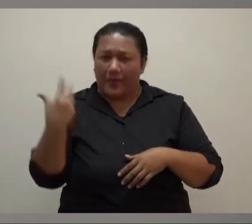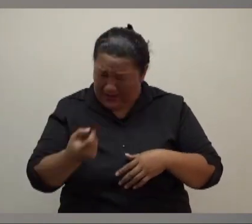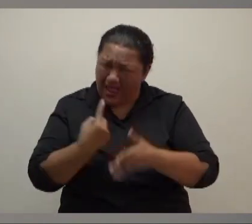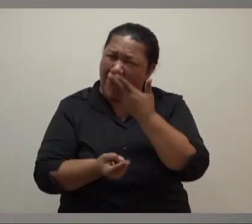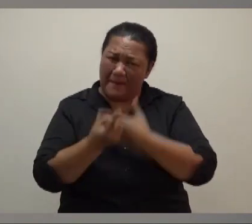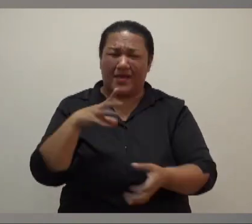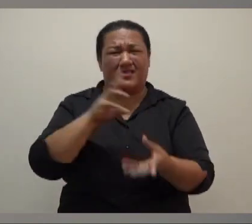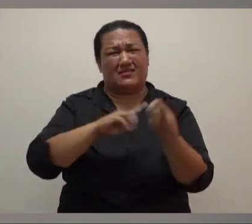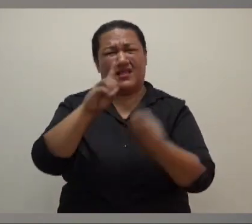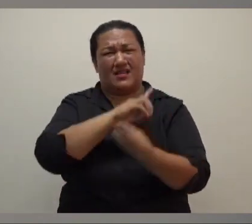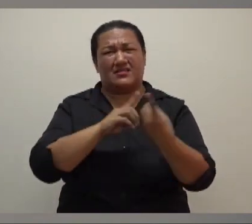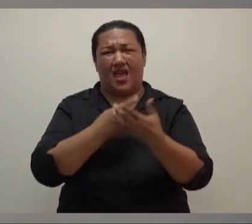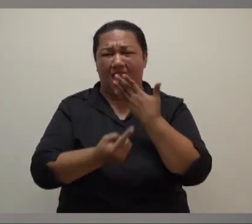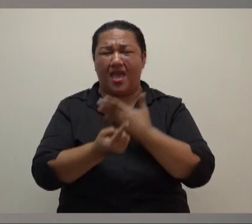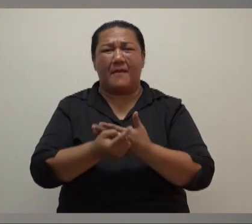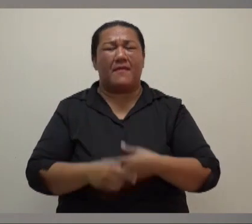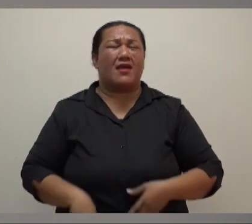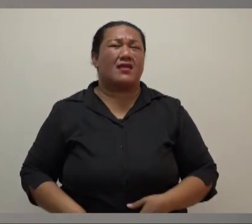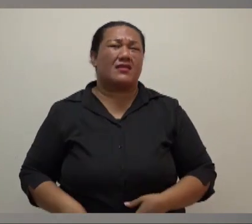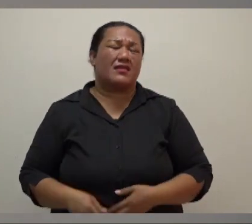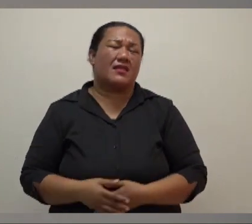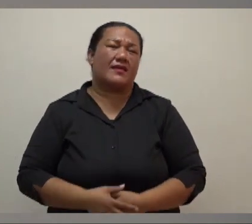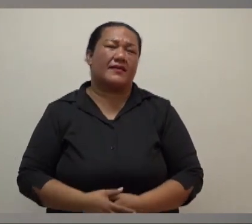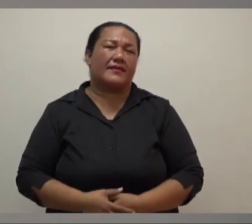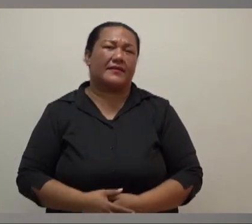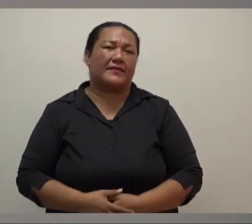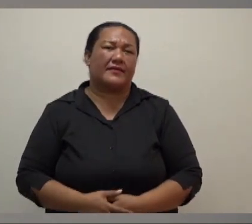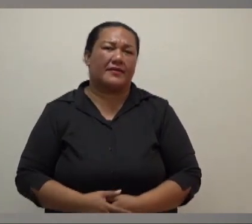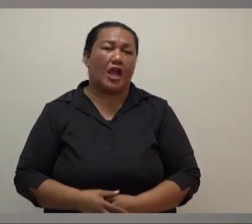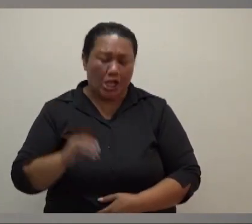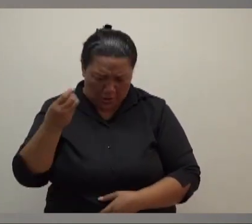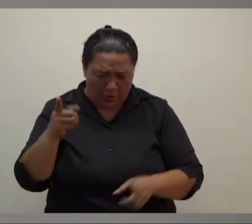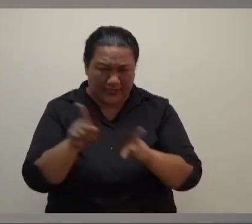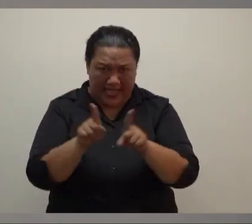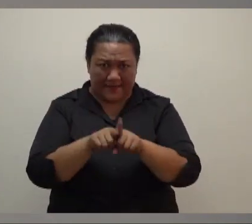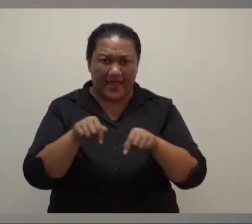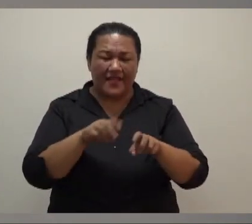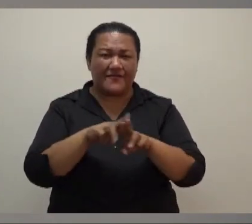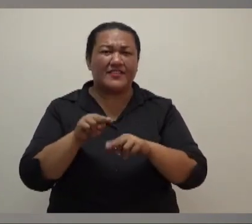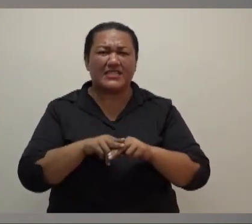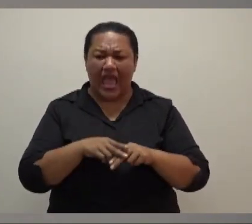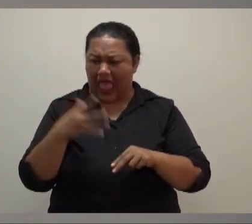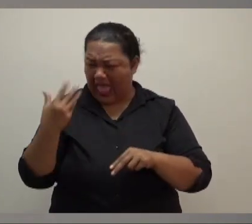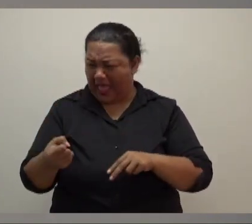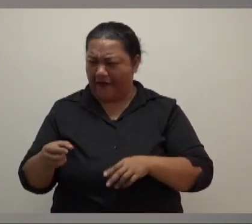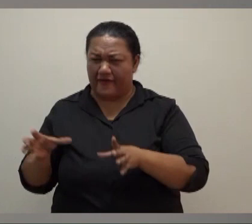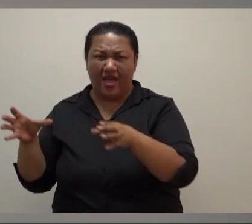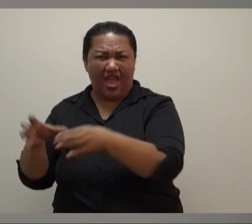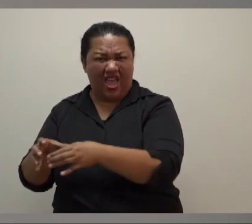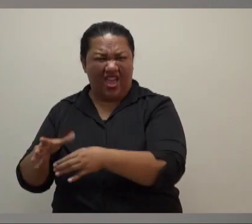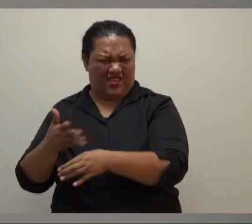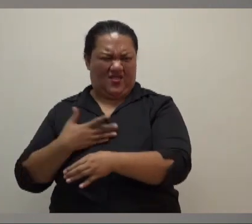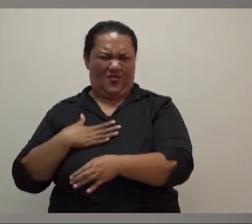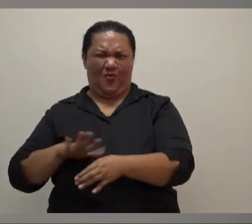without electricity and water for weeks. And so here we have a political party that wants to get some kind of airtime